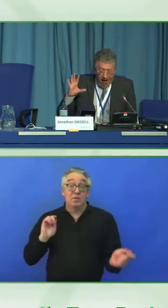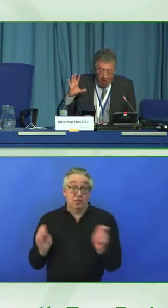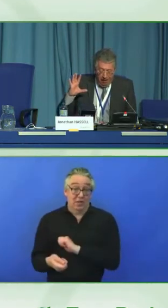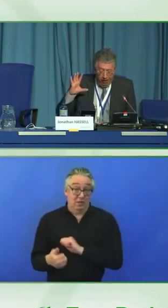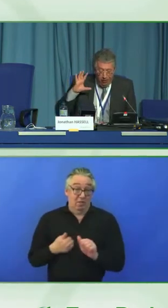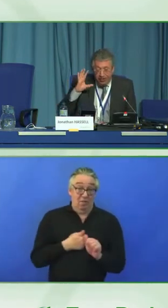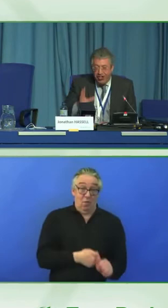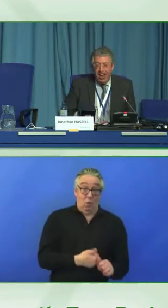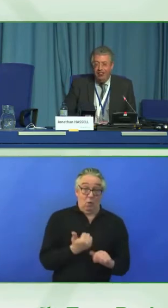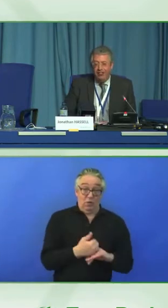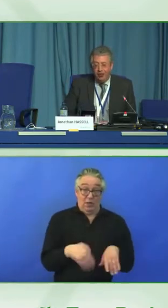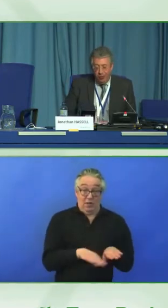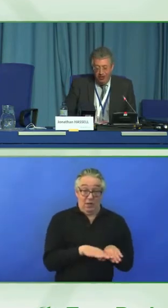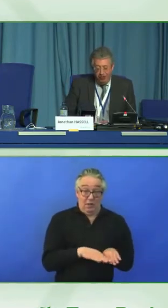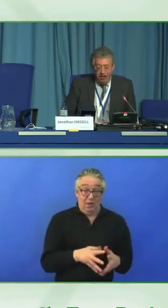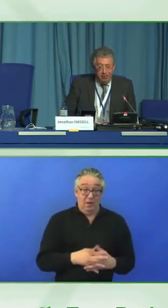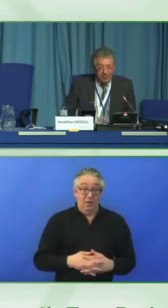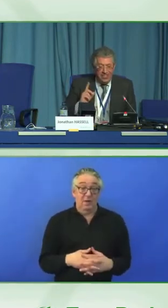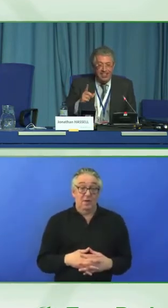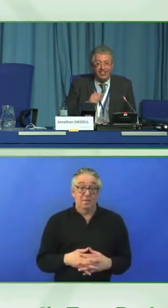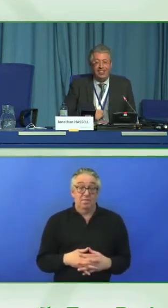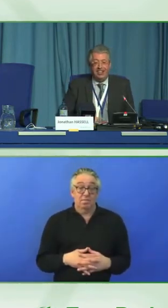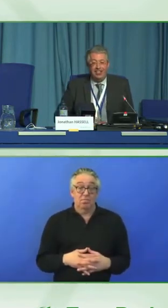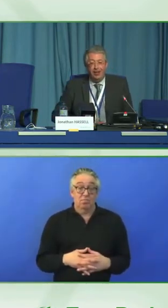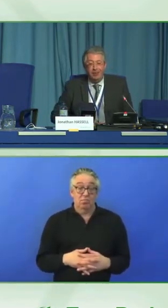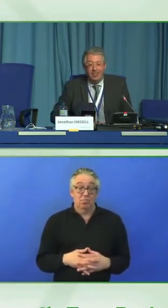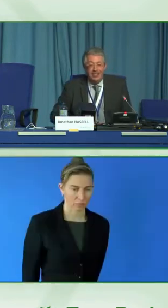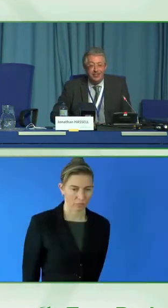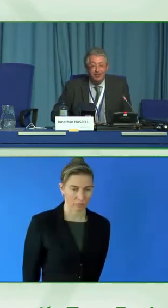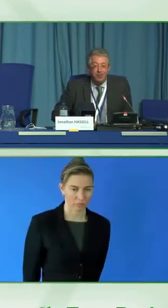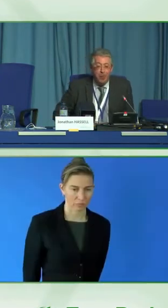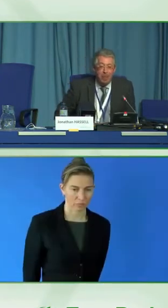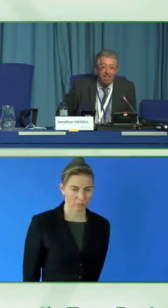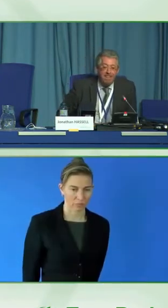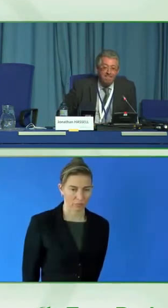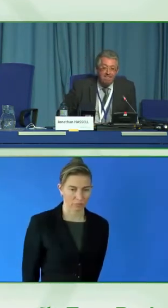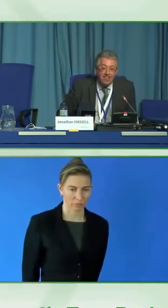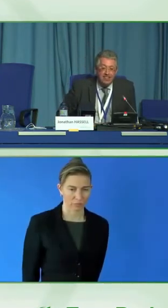So the change that we dream is this. Next slide, please.